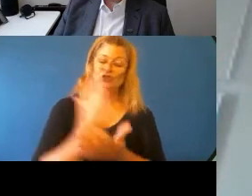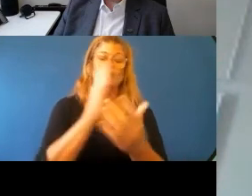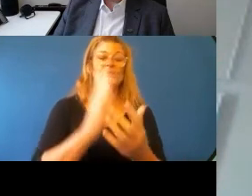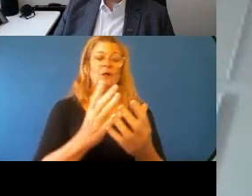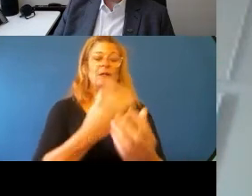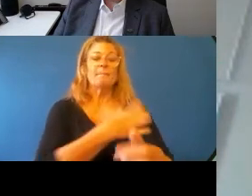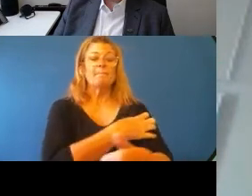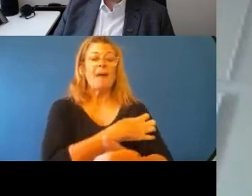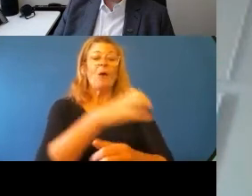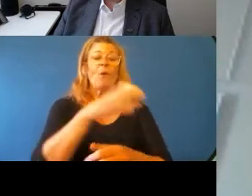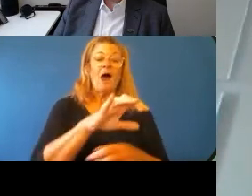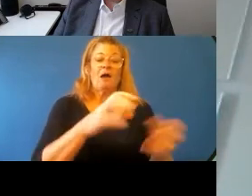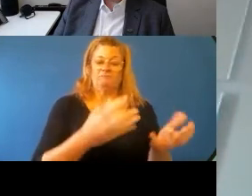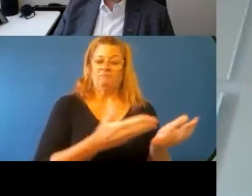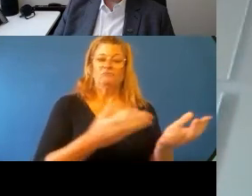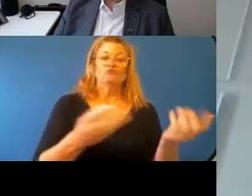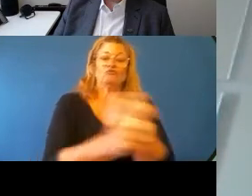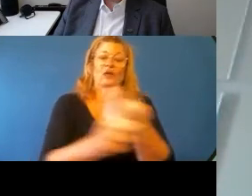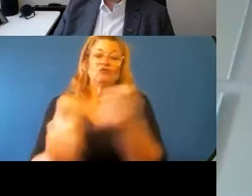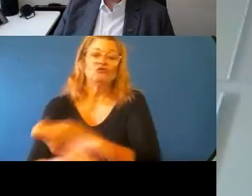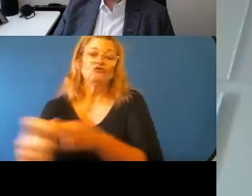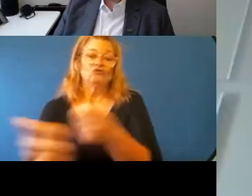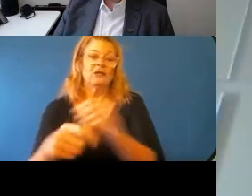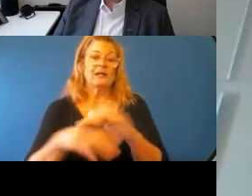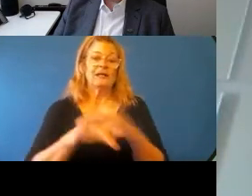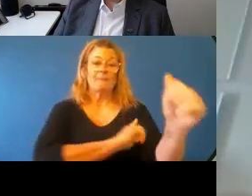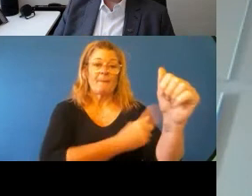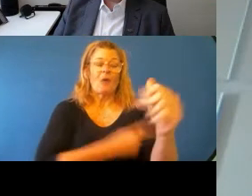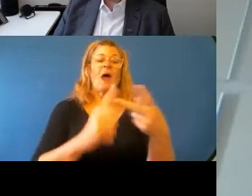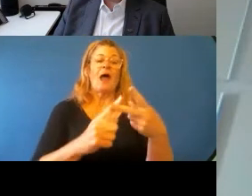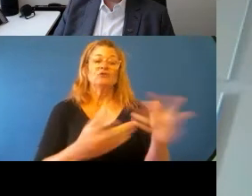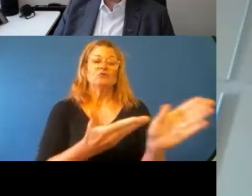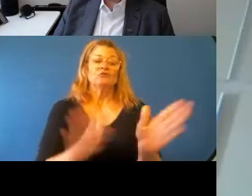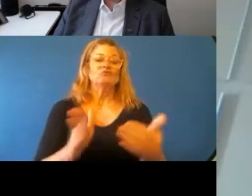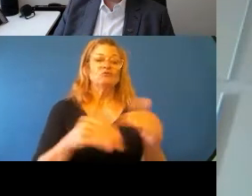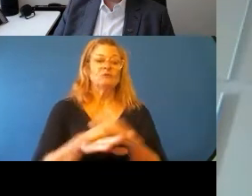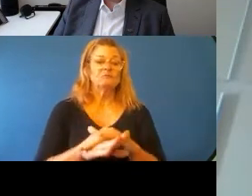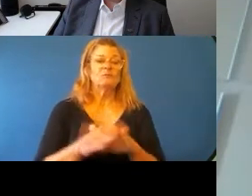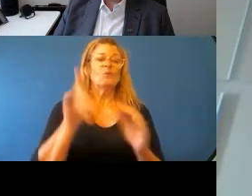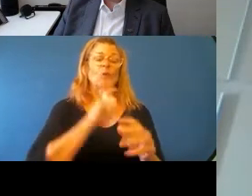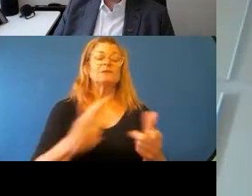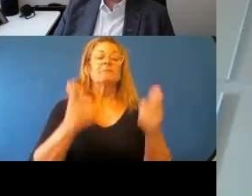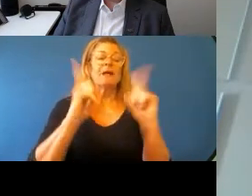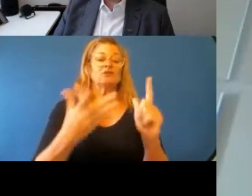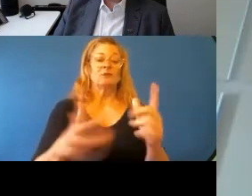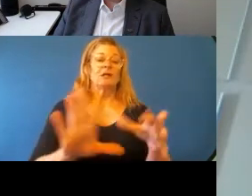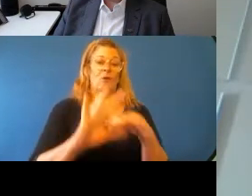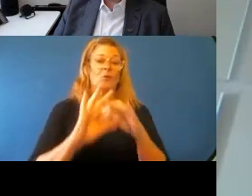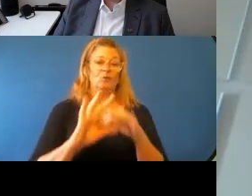transfers and genuine shifts in water ownership and water management. And that